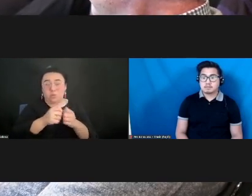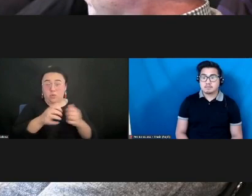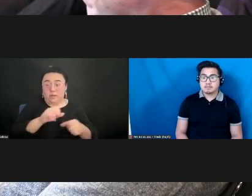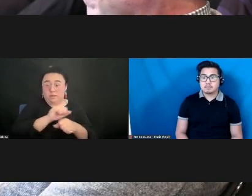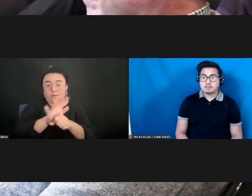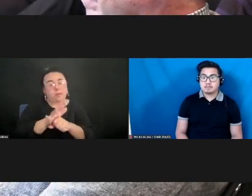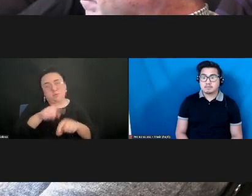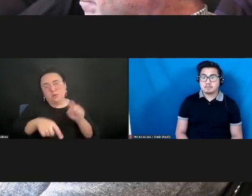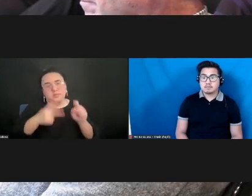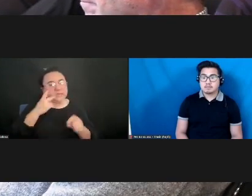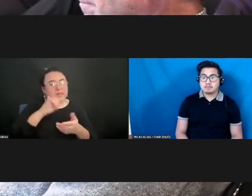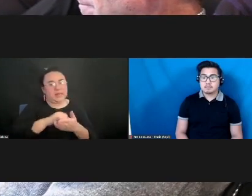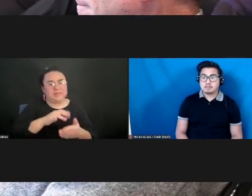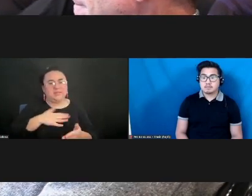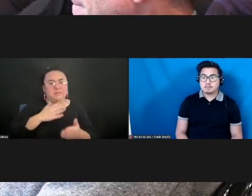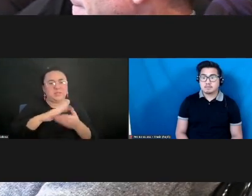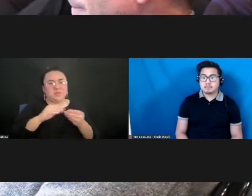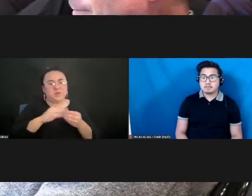That's great. Thank you.